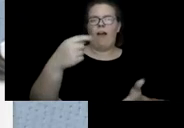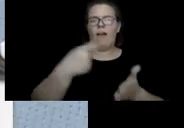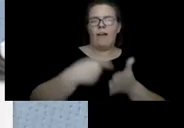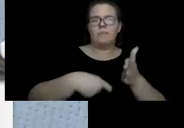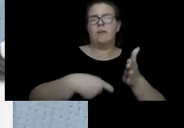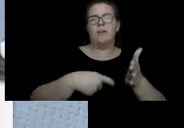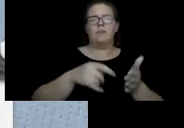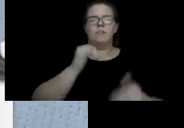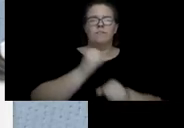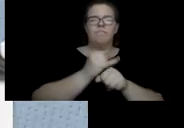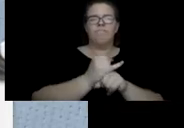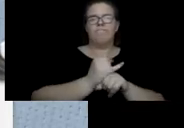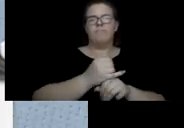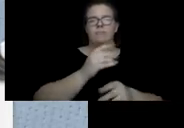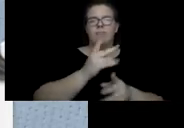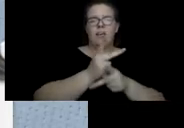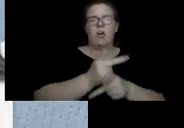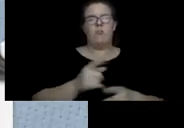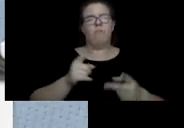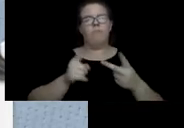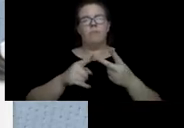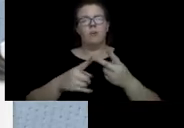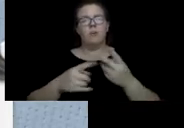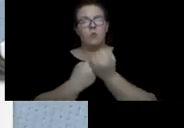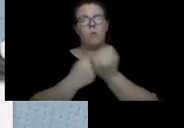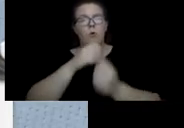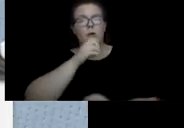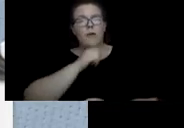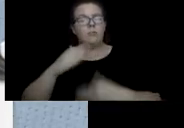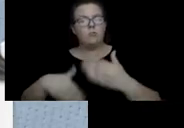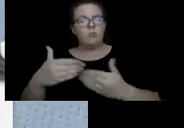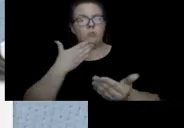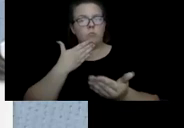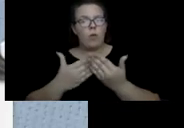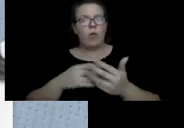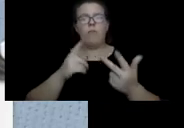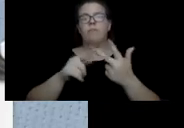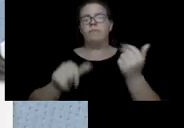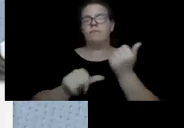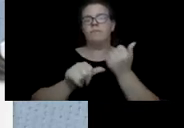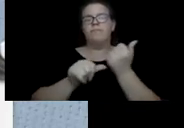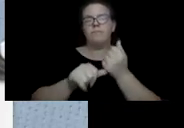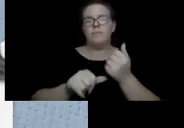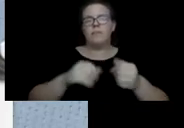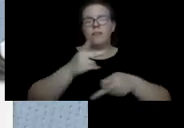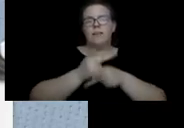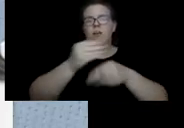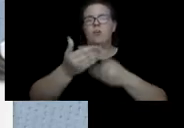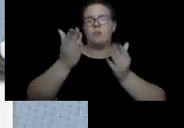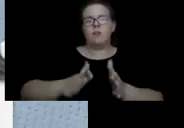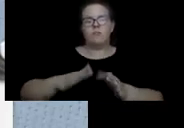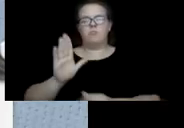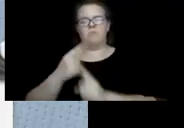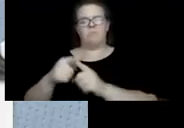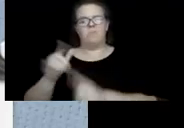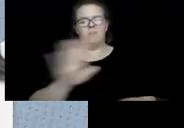do that shortly, how we support aging well, and how we assist caregivers and their families. So right